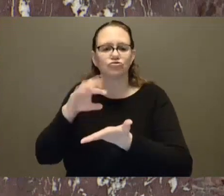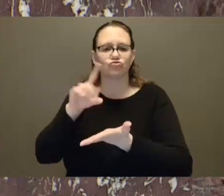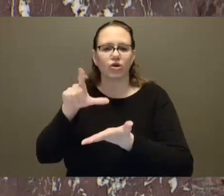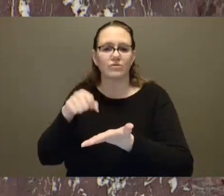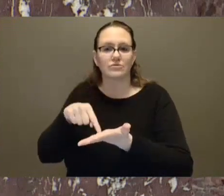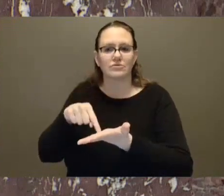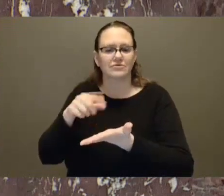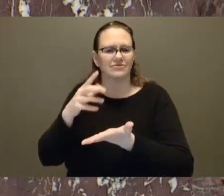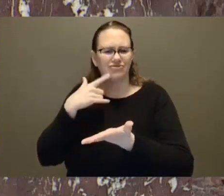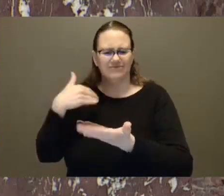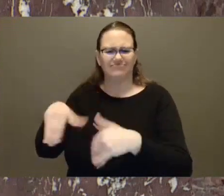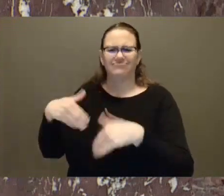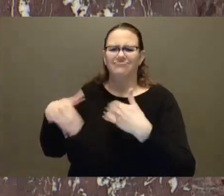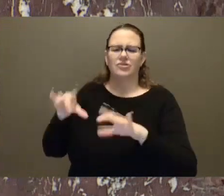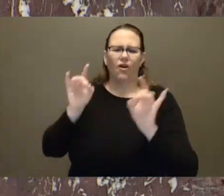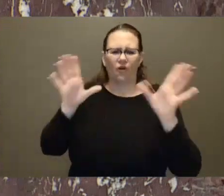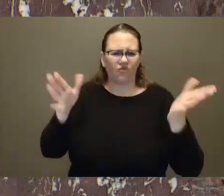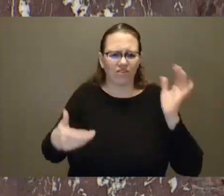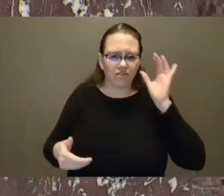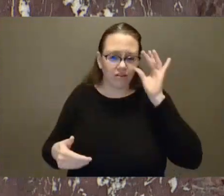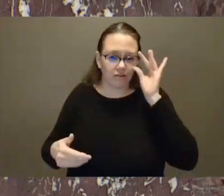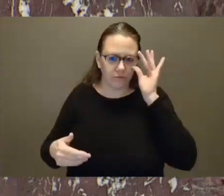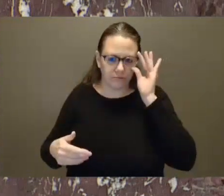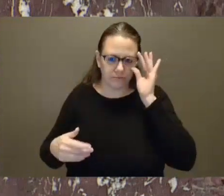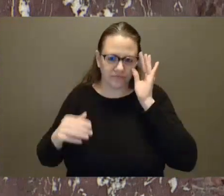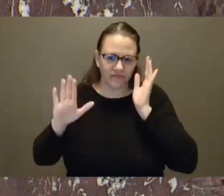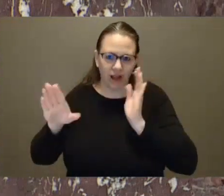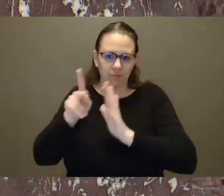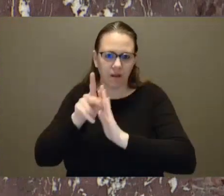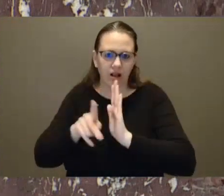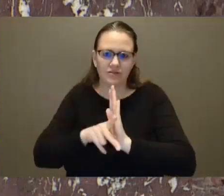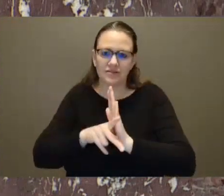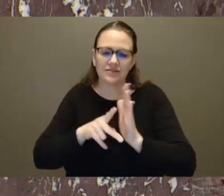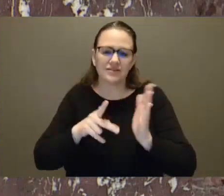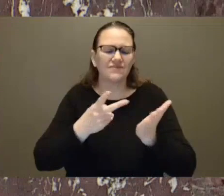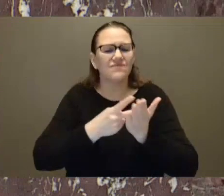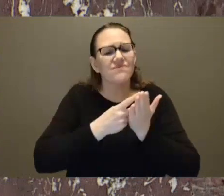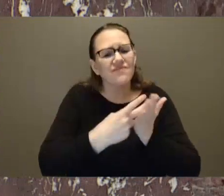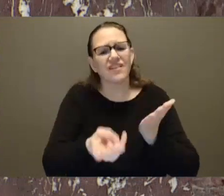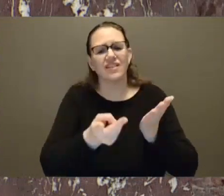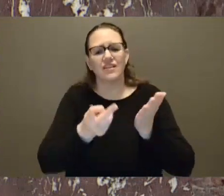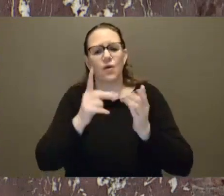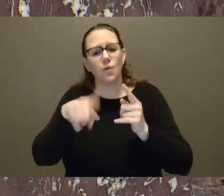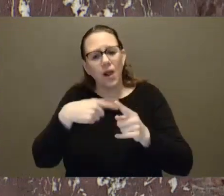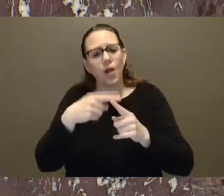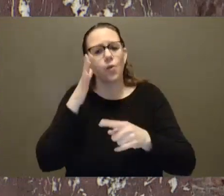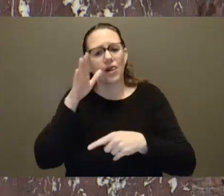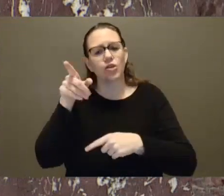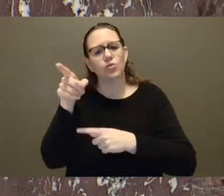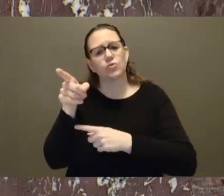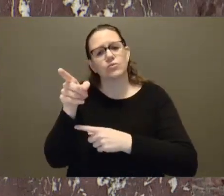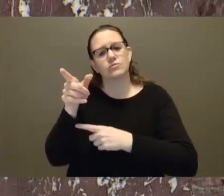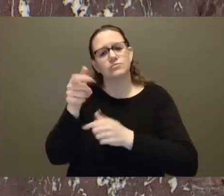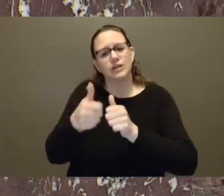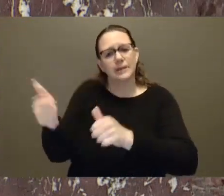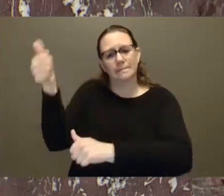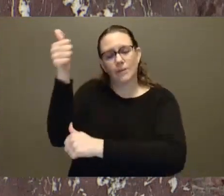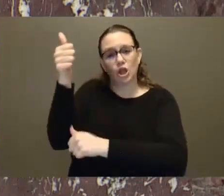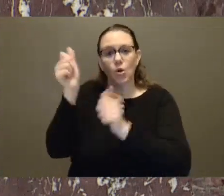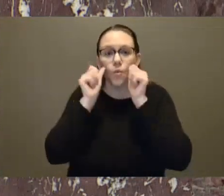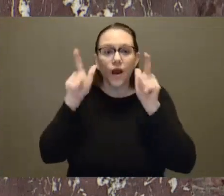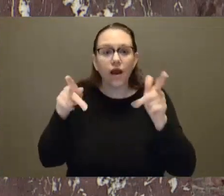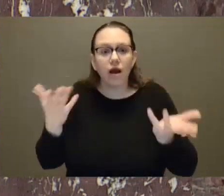Mr. Speaker, is when will the Premier wake up to the wave of addiction caused by his policies and scrap his decriminalization